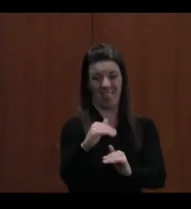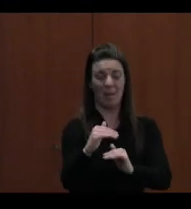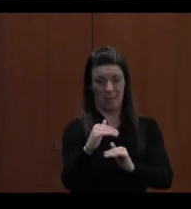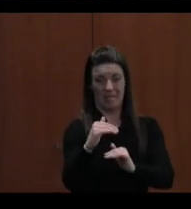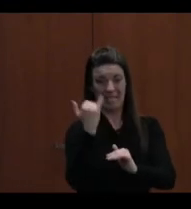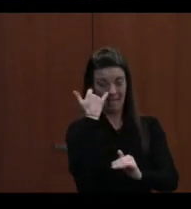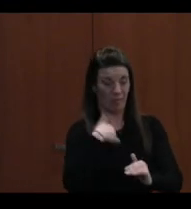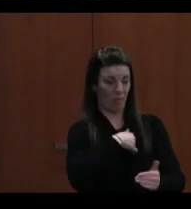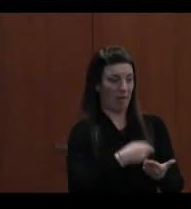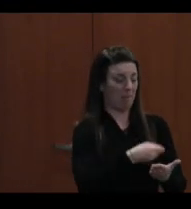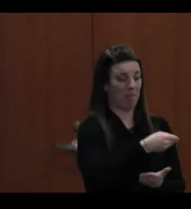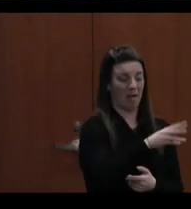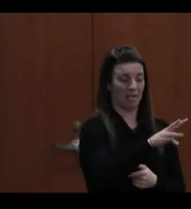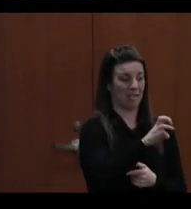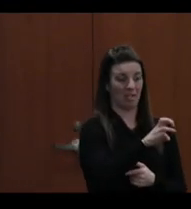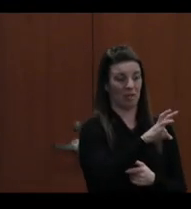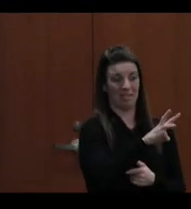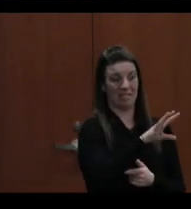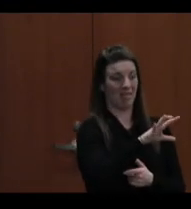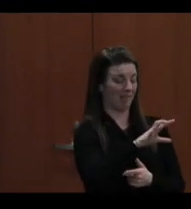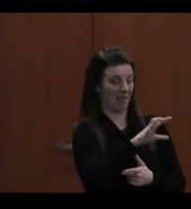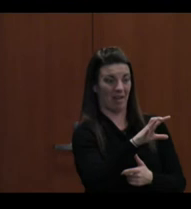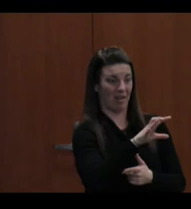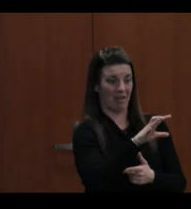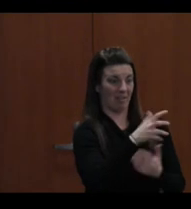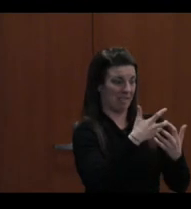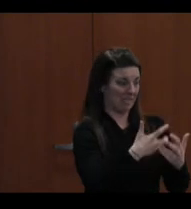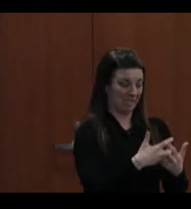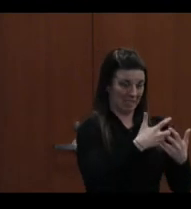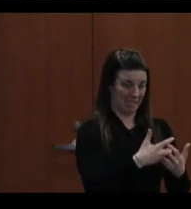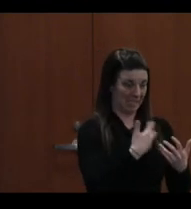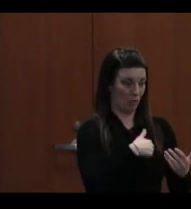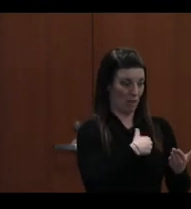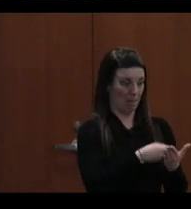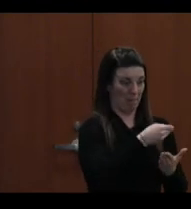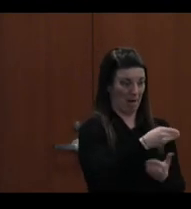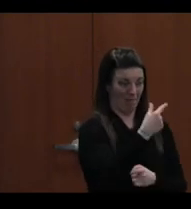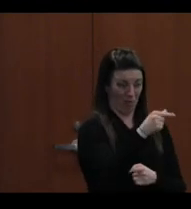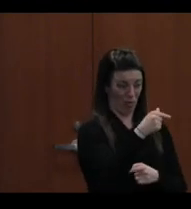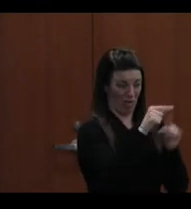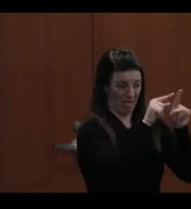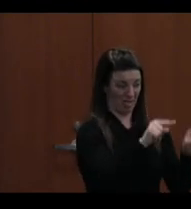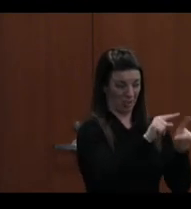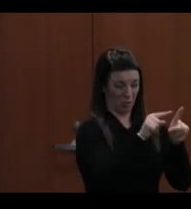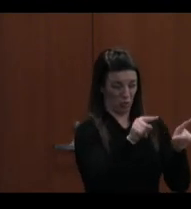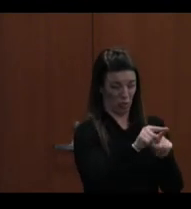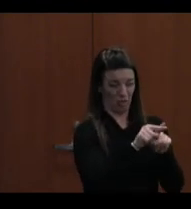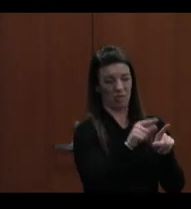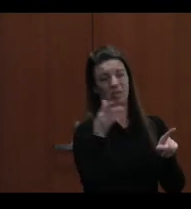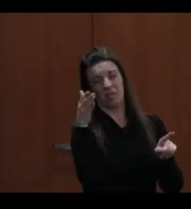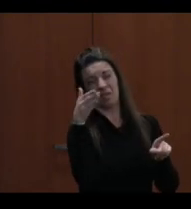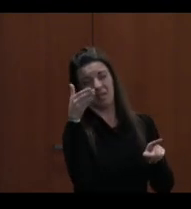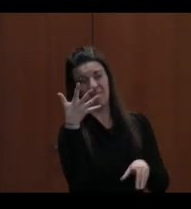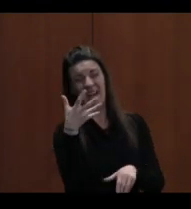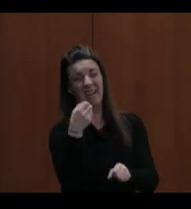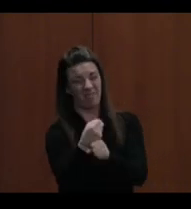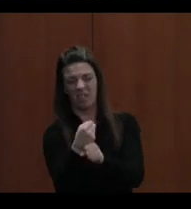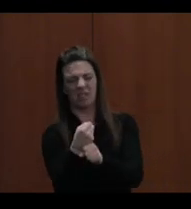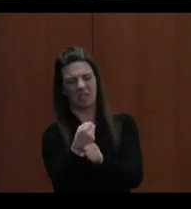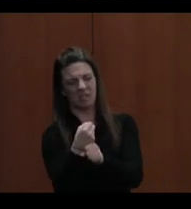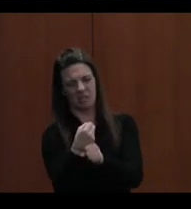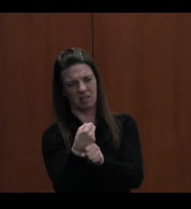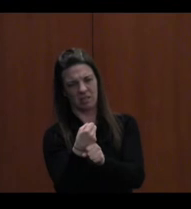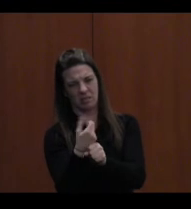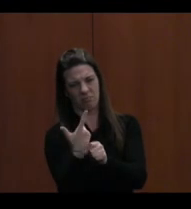devices depending on student populations, we buy them in the green squares and then about five years later they retire. We have a